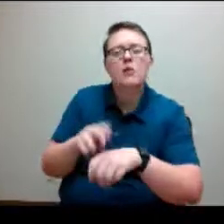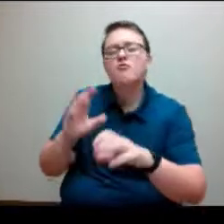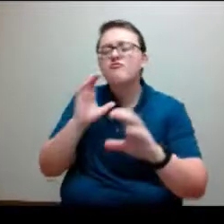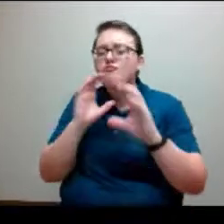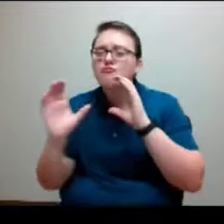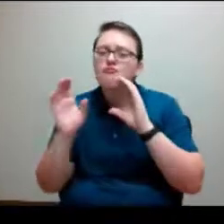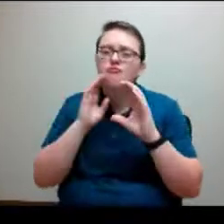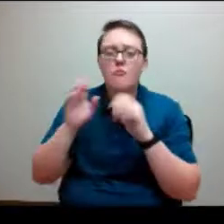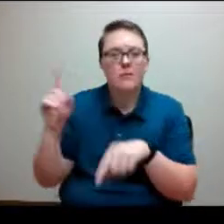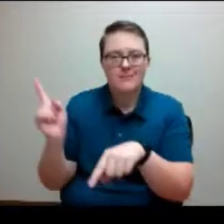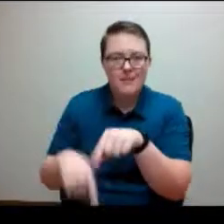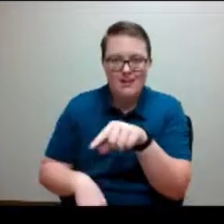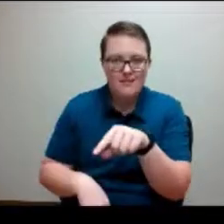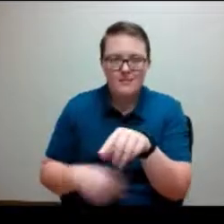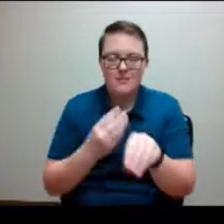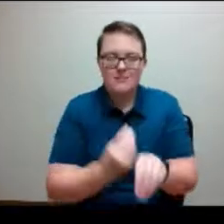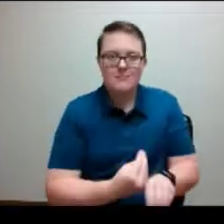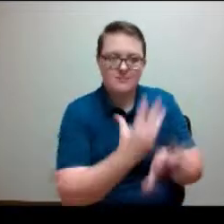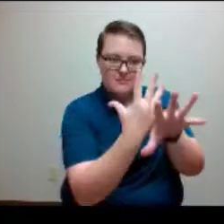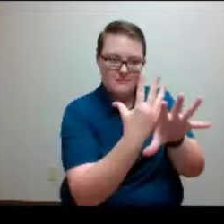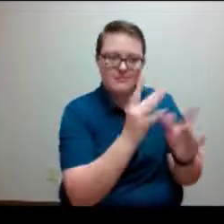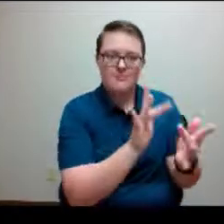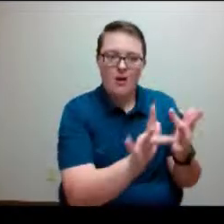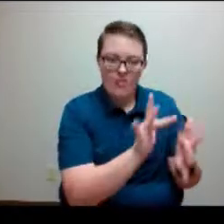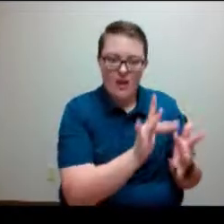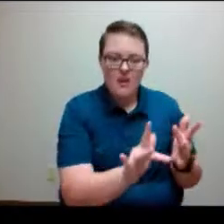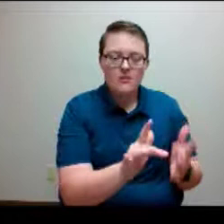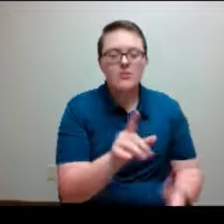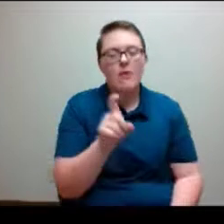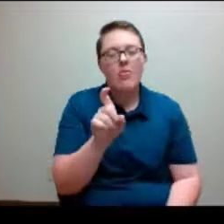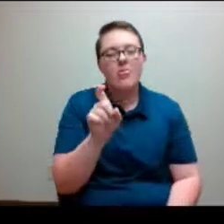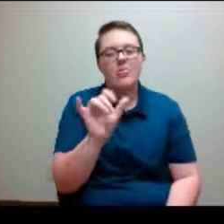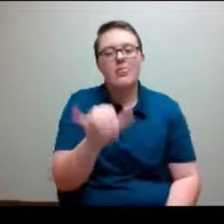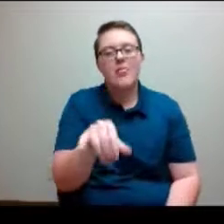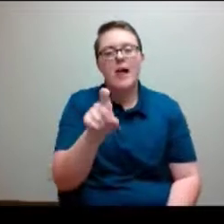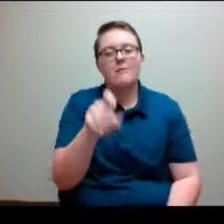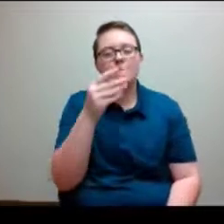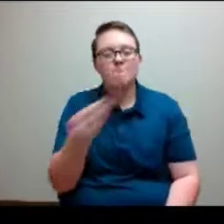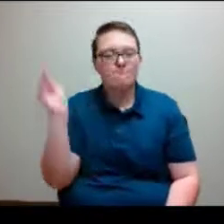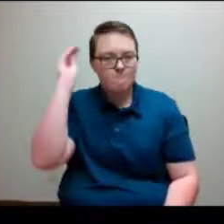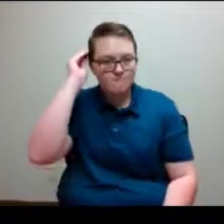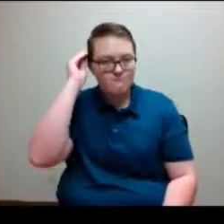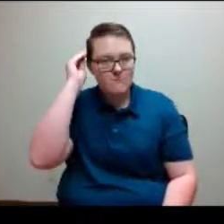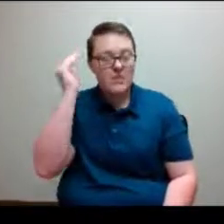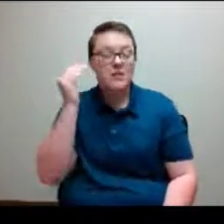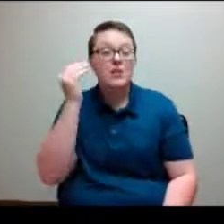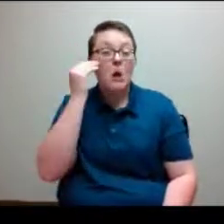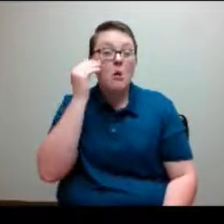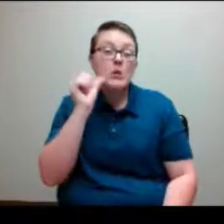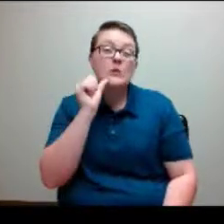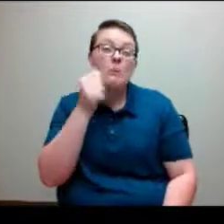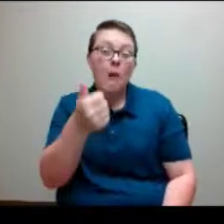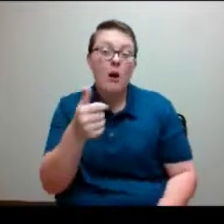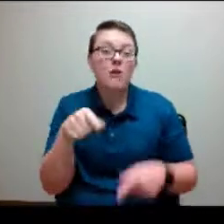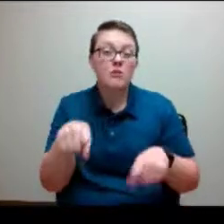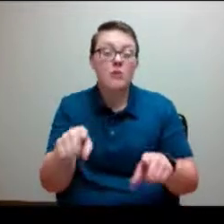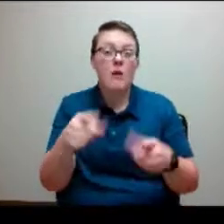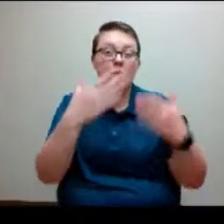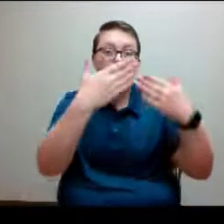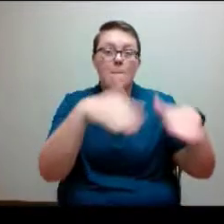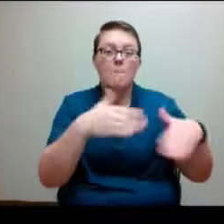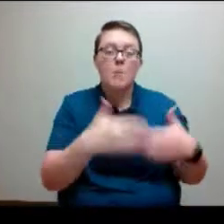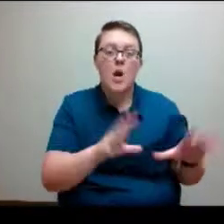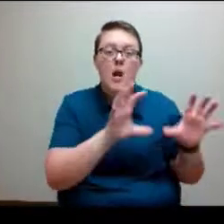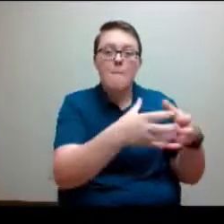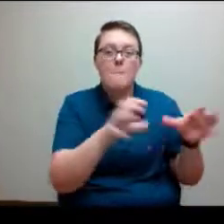used to. So definitely be aware of that. Know that tomorrow during our breakout sessions, Geronimo Aviles and myself will be